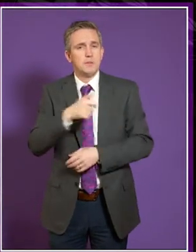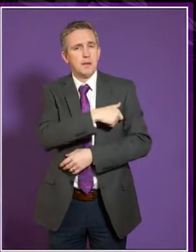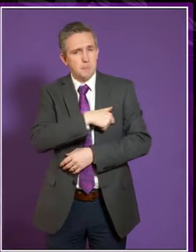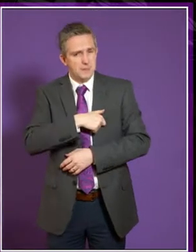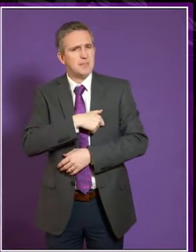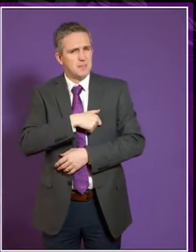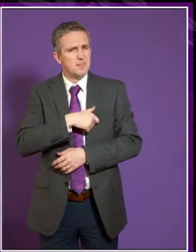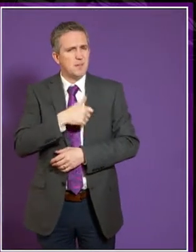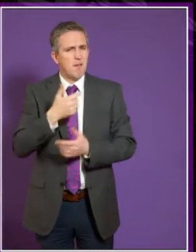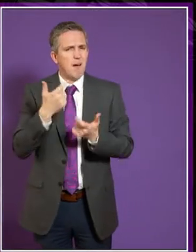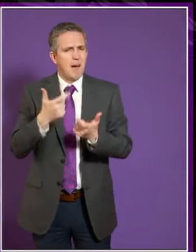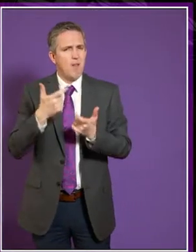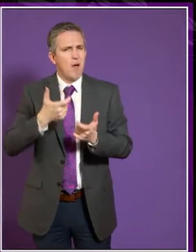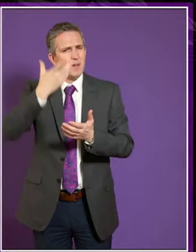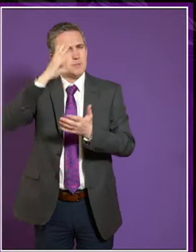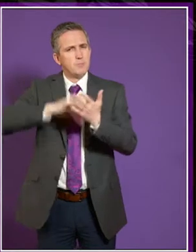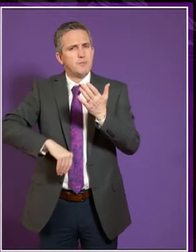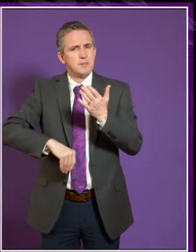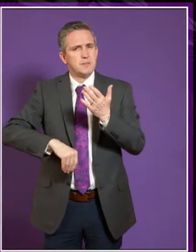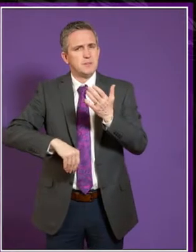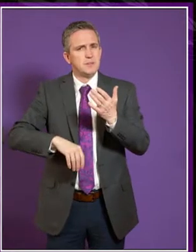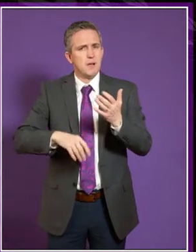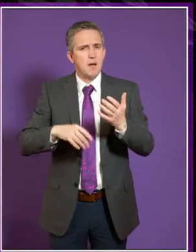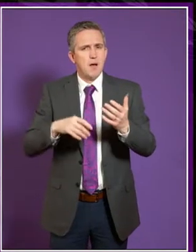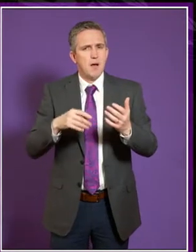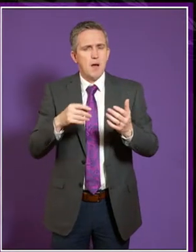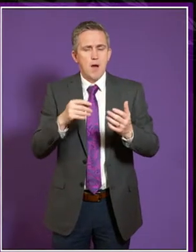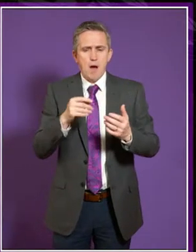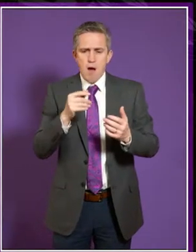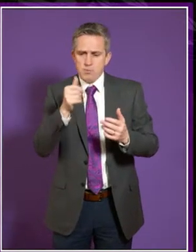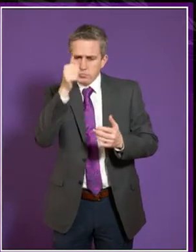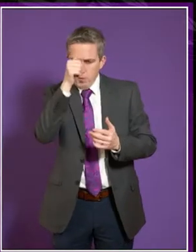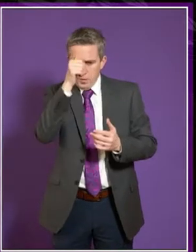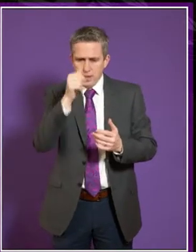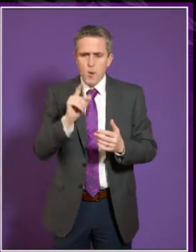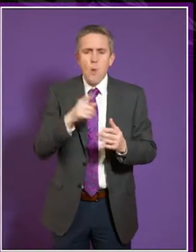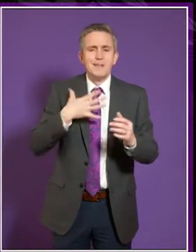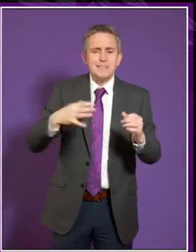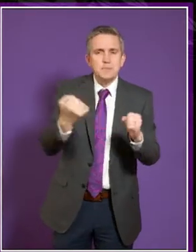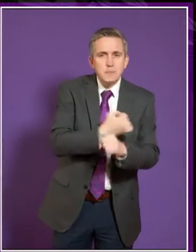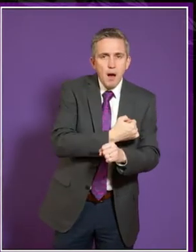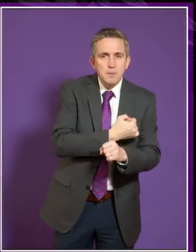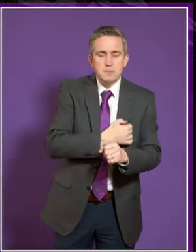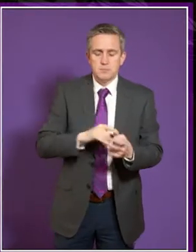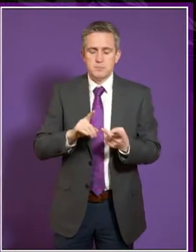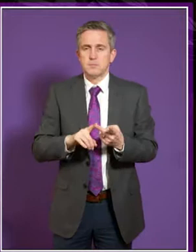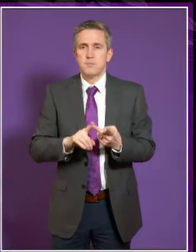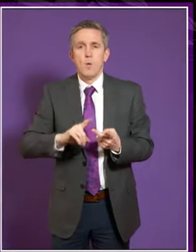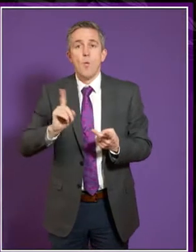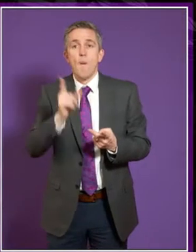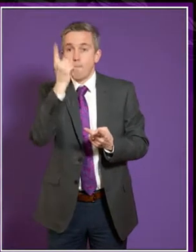a good sense of the balance between being rooted in what is possible and what's practical, but nevertheless